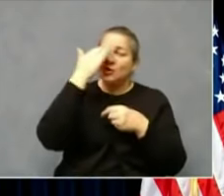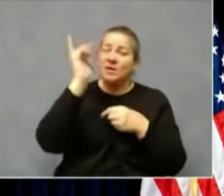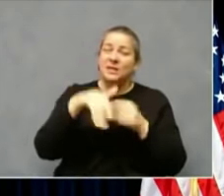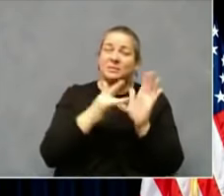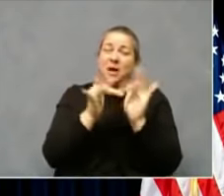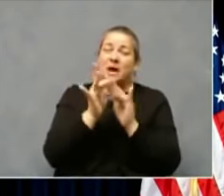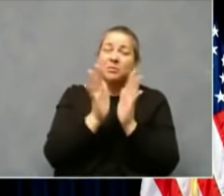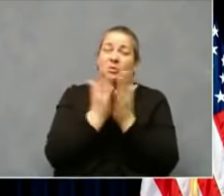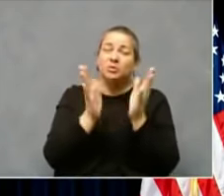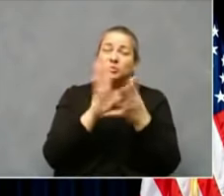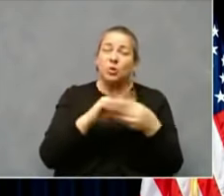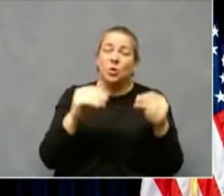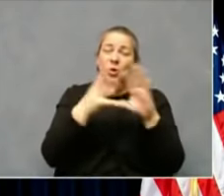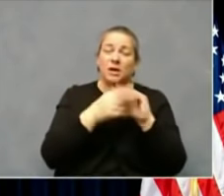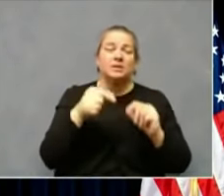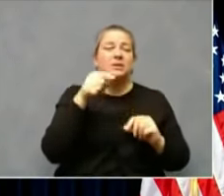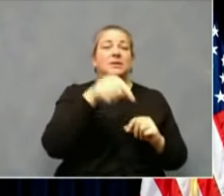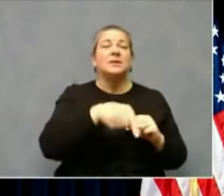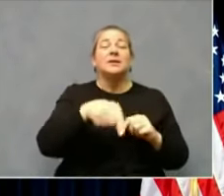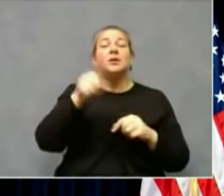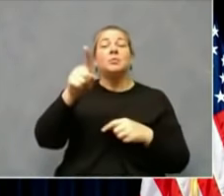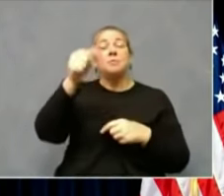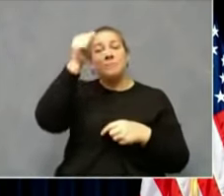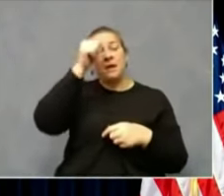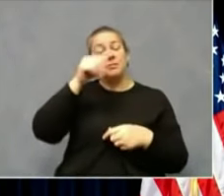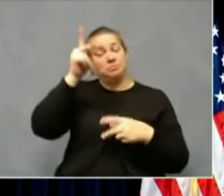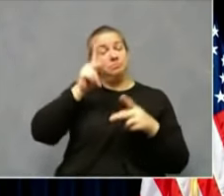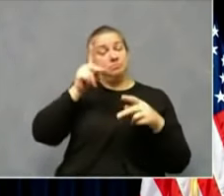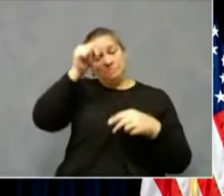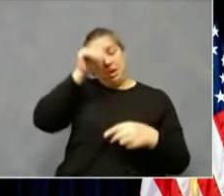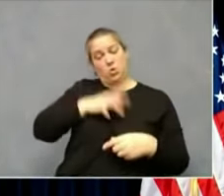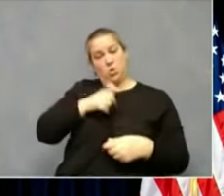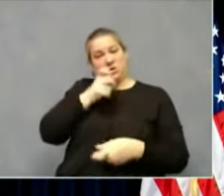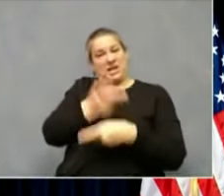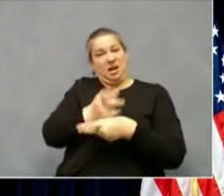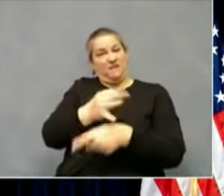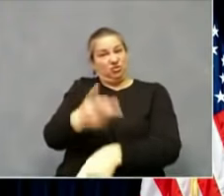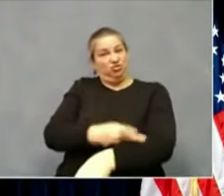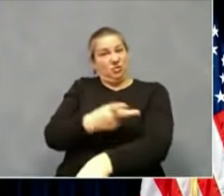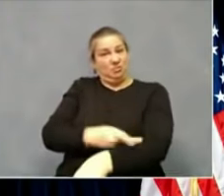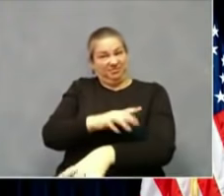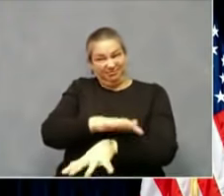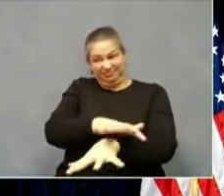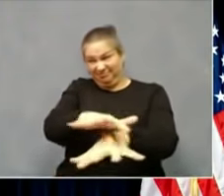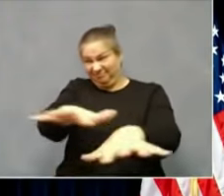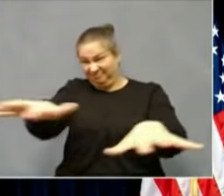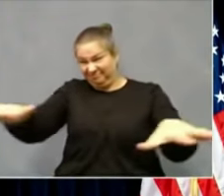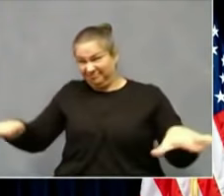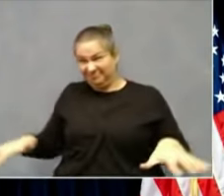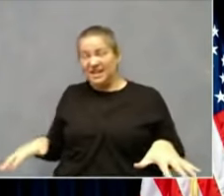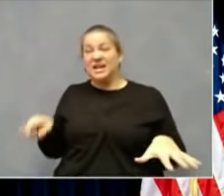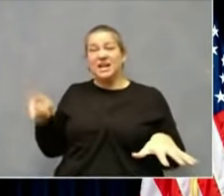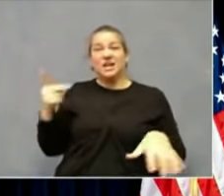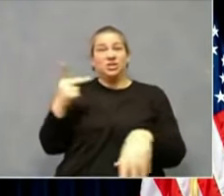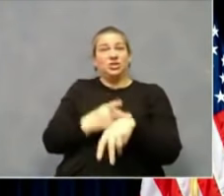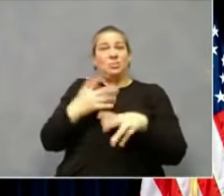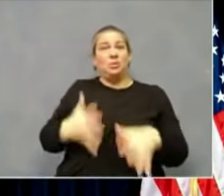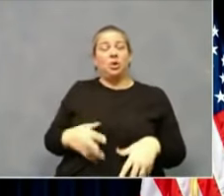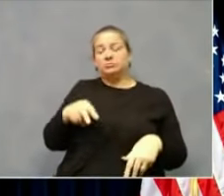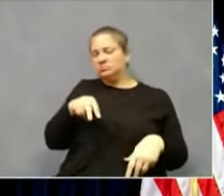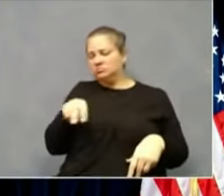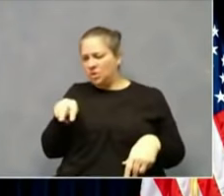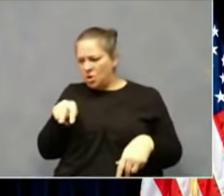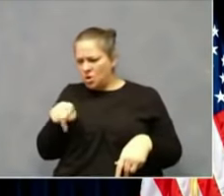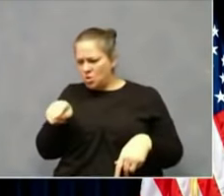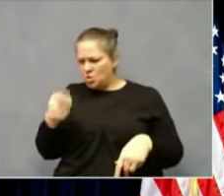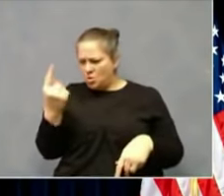to make sure that he is able to go get and care for that one sheep, that that one is